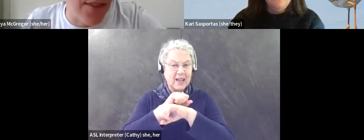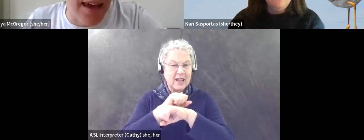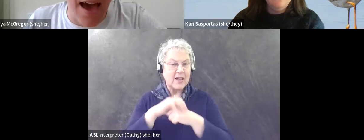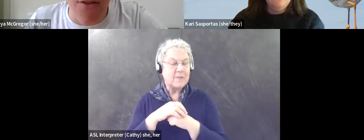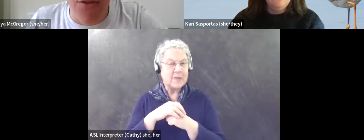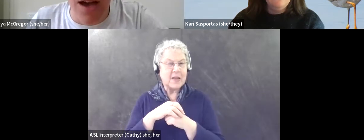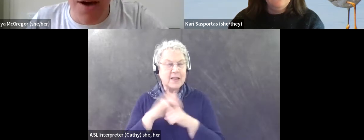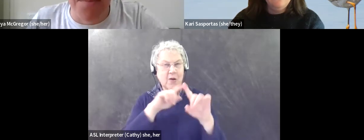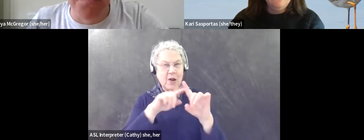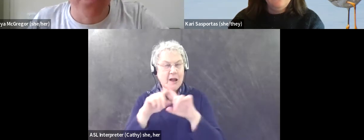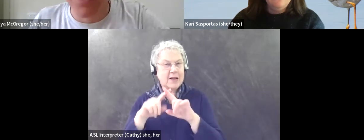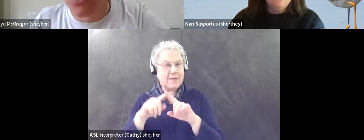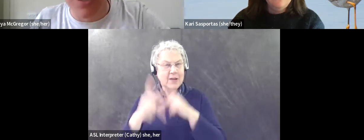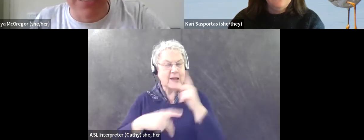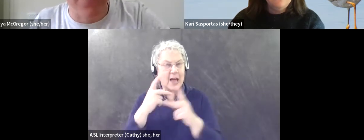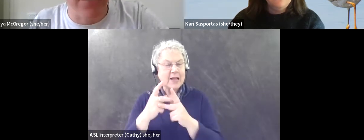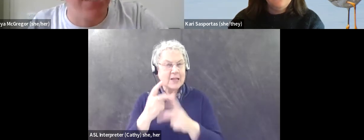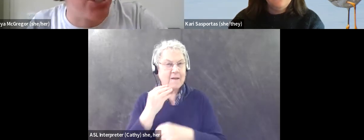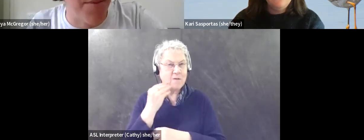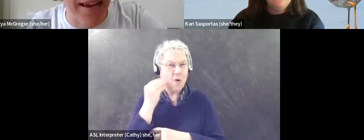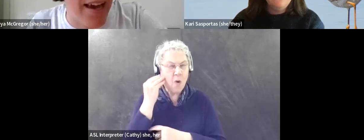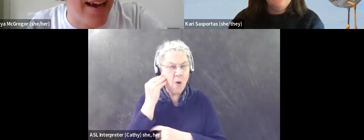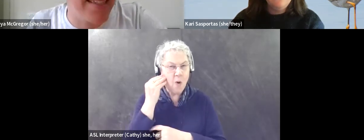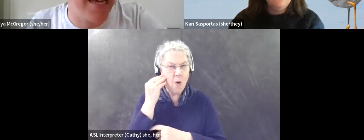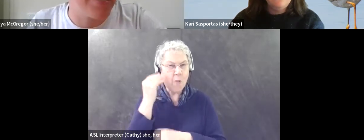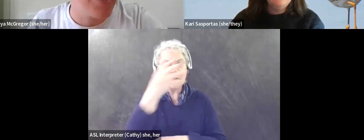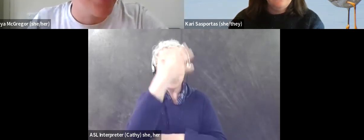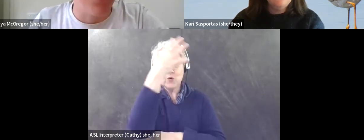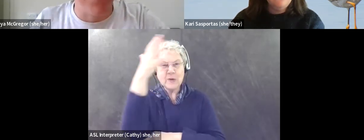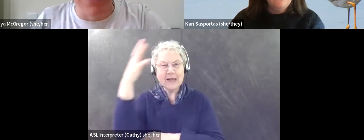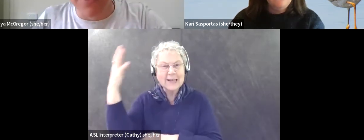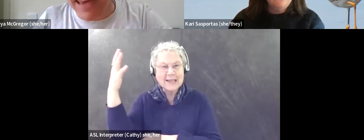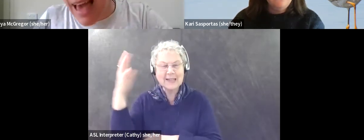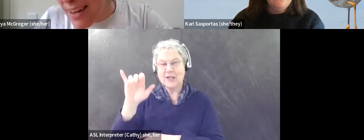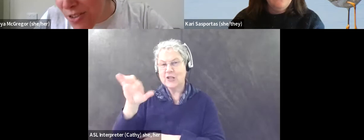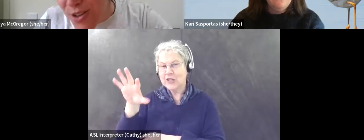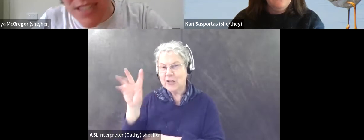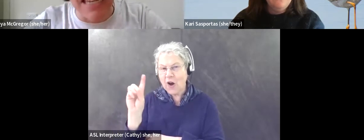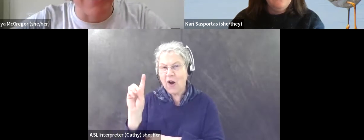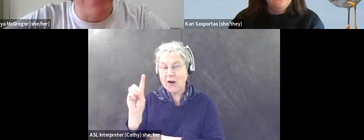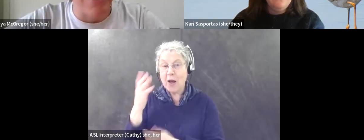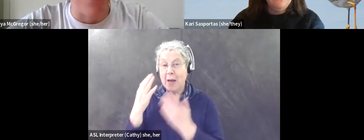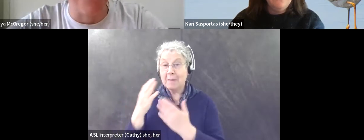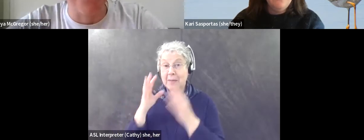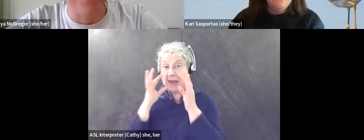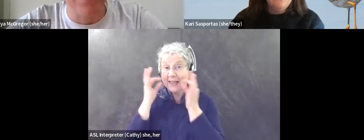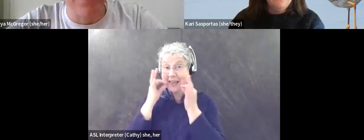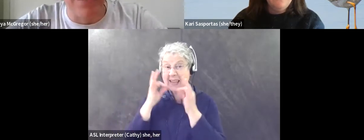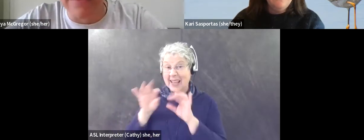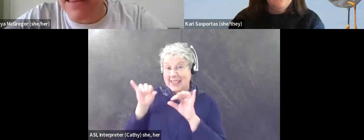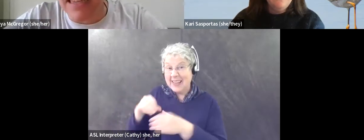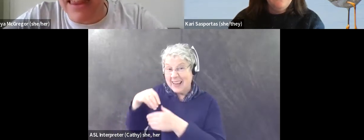If they, if they have, um, trees and vegetation in their backyards and maybe keeping their cat indoors and, um,